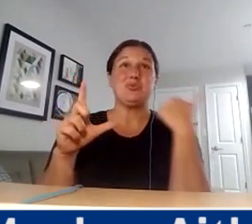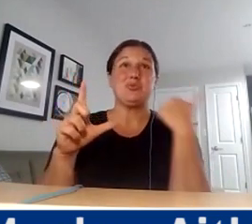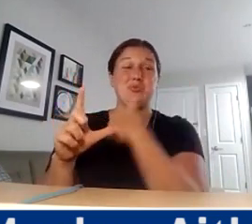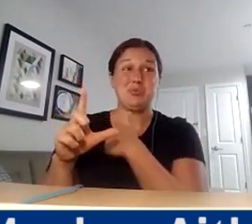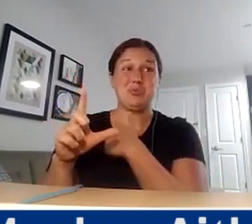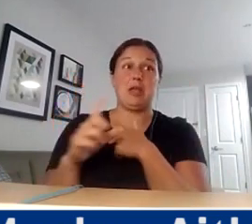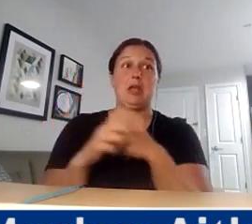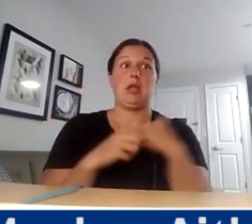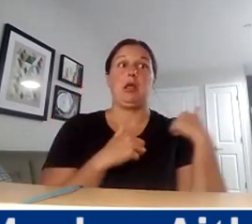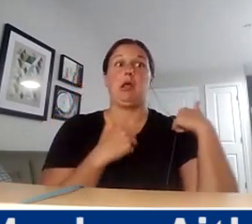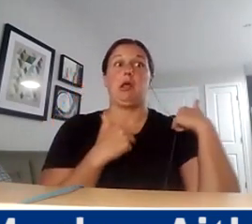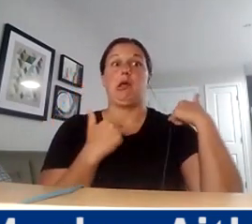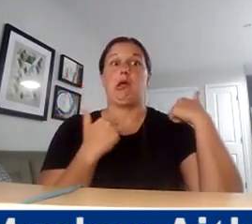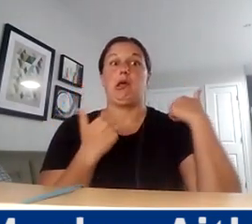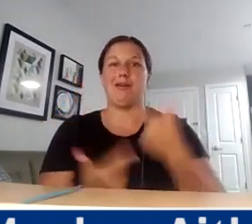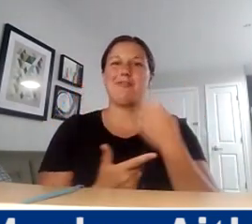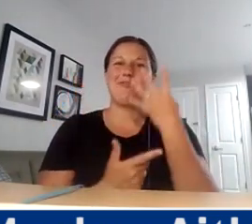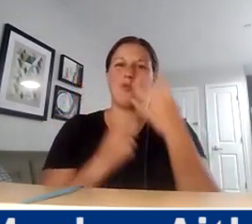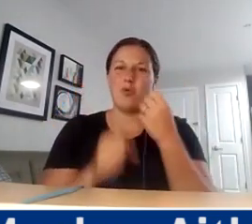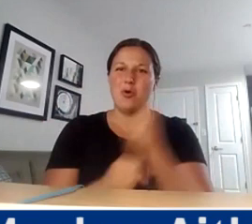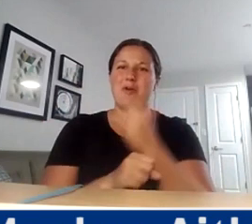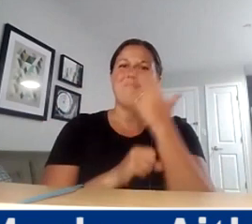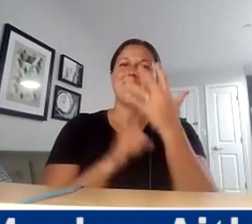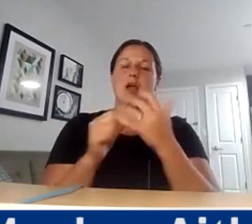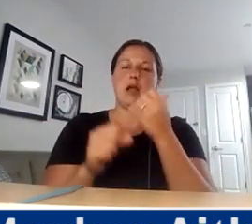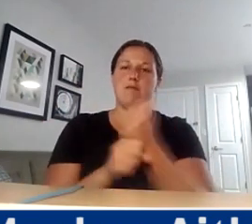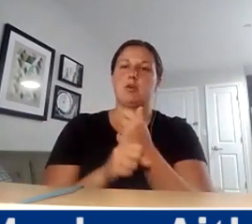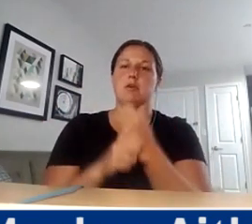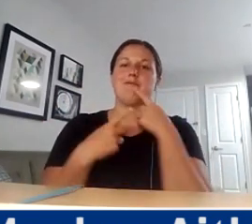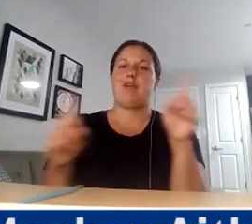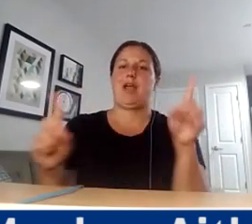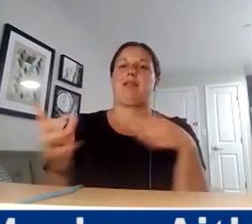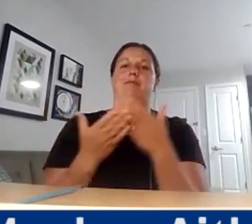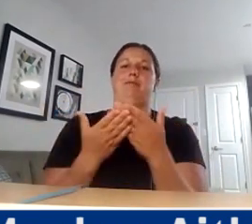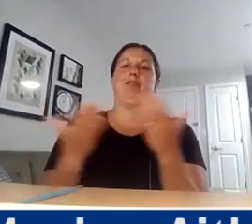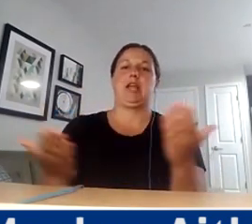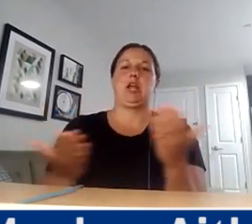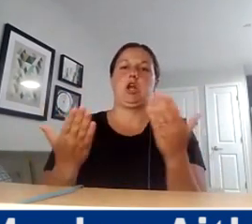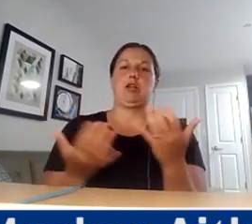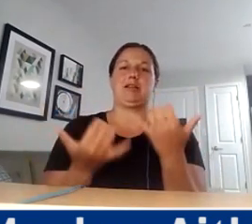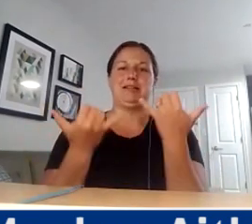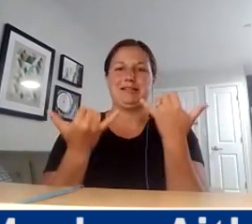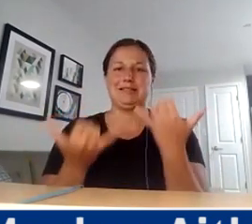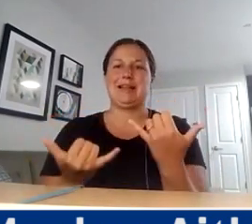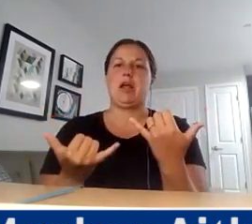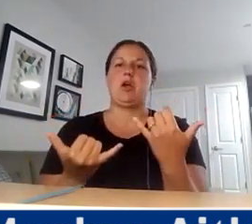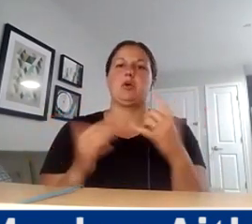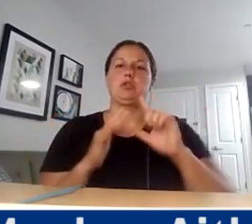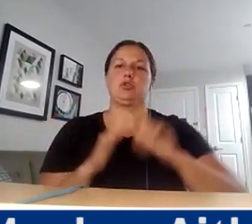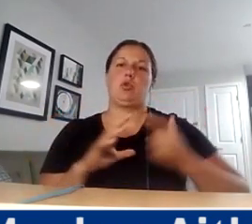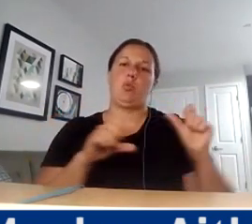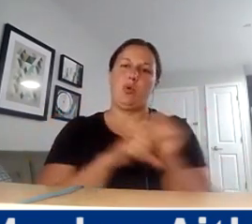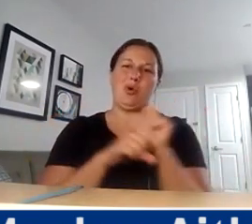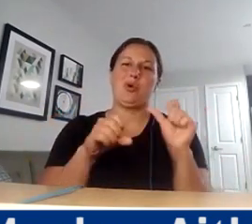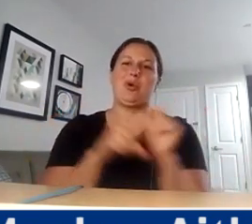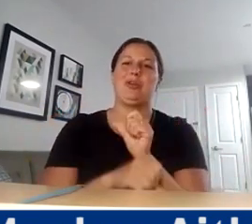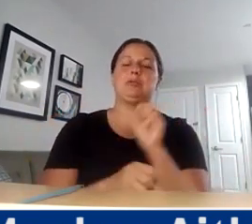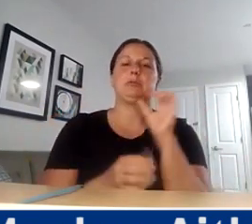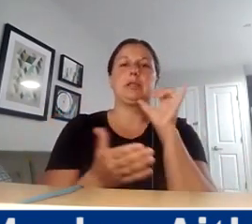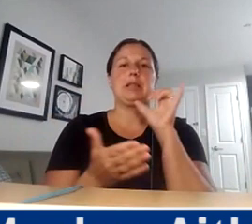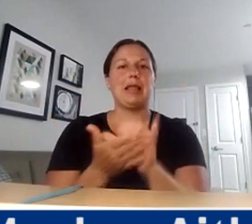this point. And now, now we're ready to implement the work behind it. And so, that's where I'm excited